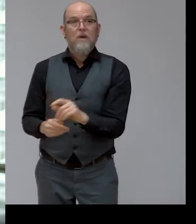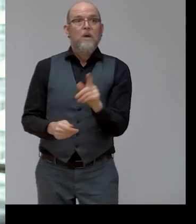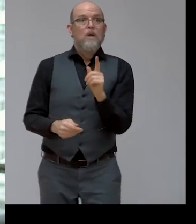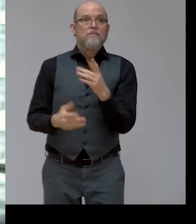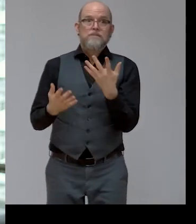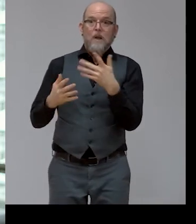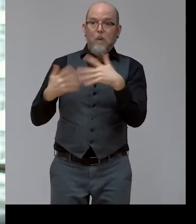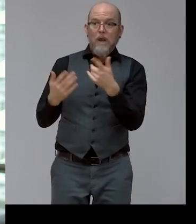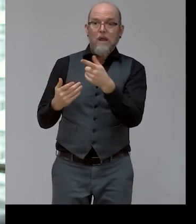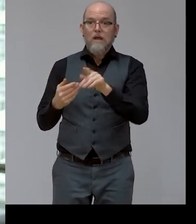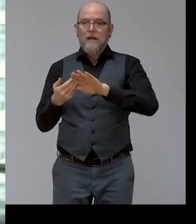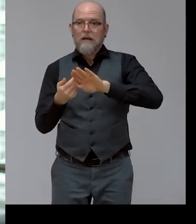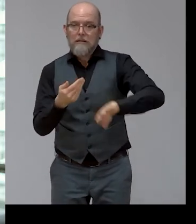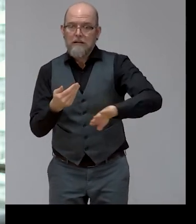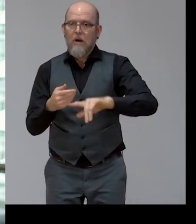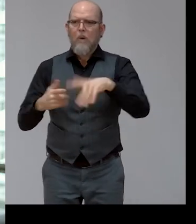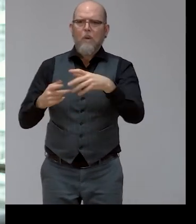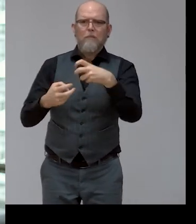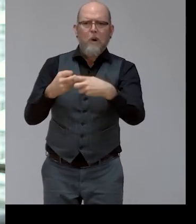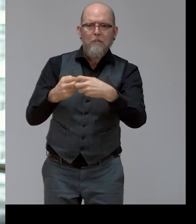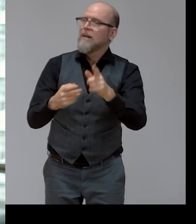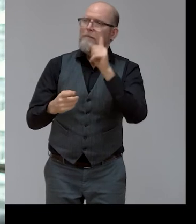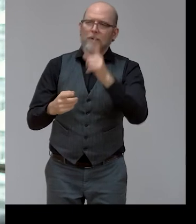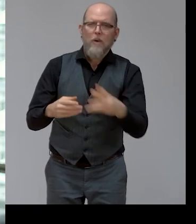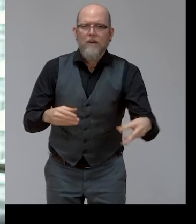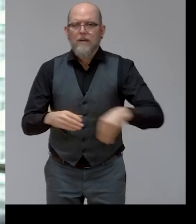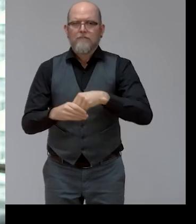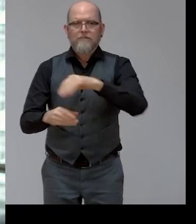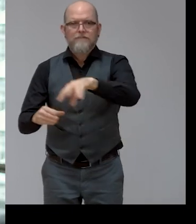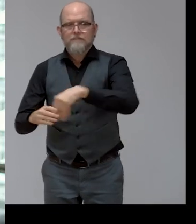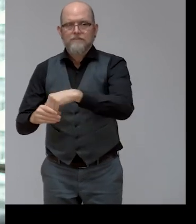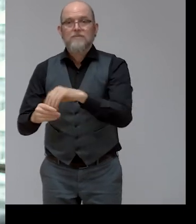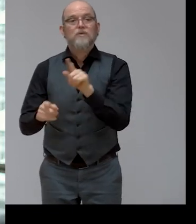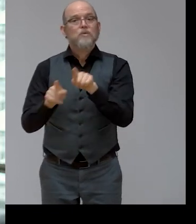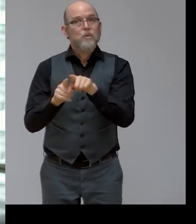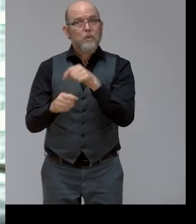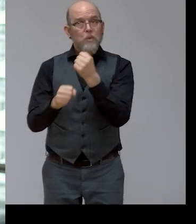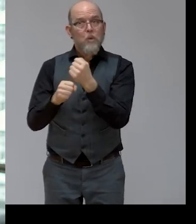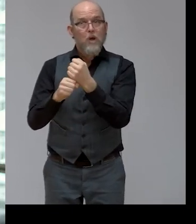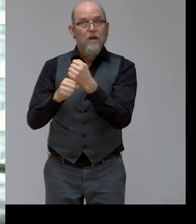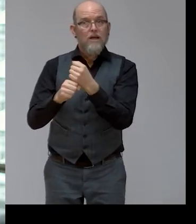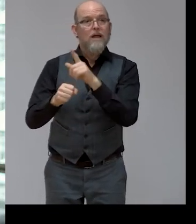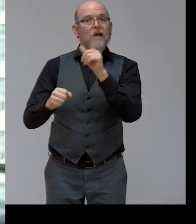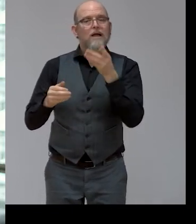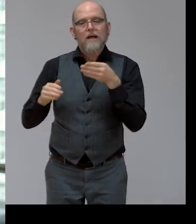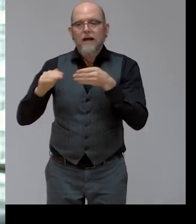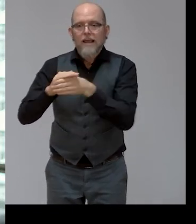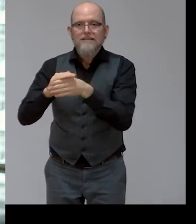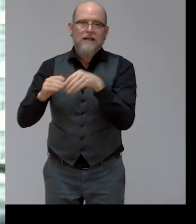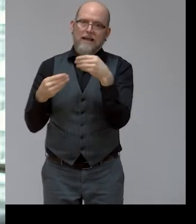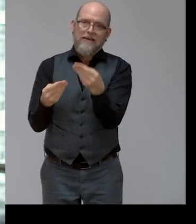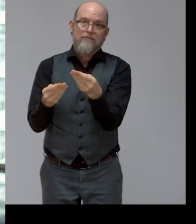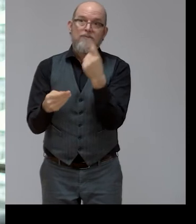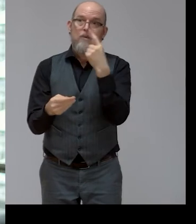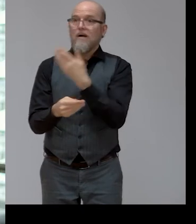We need to provide job opportunities for all. The transition to a digital economy